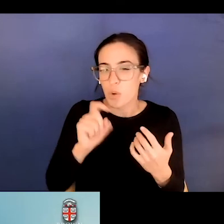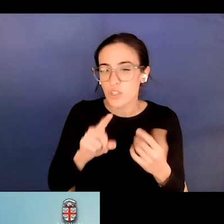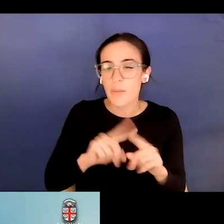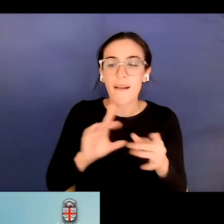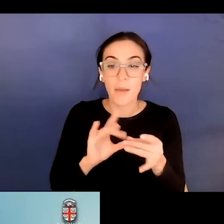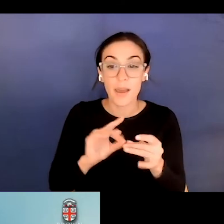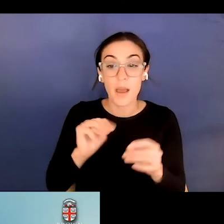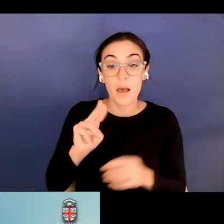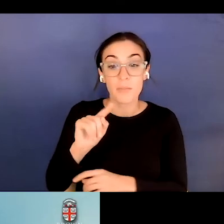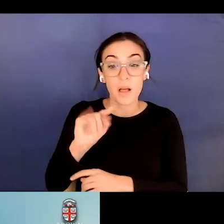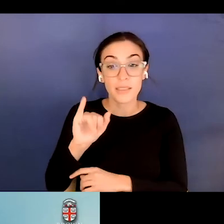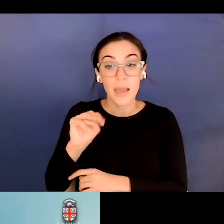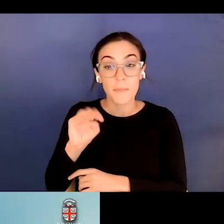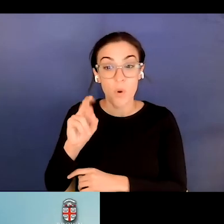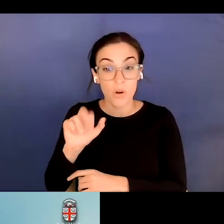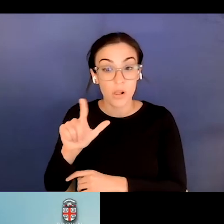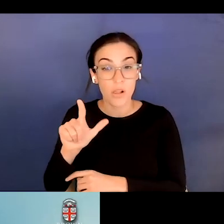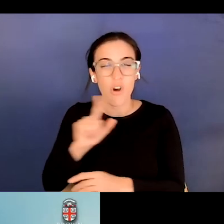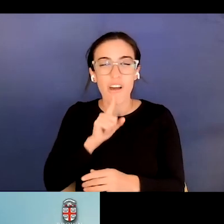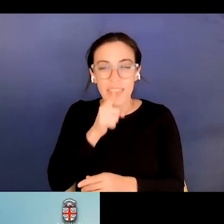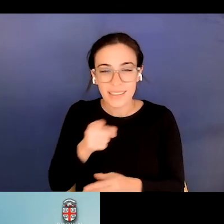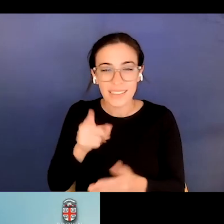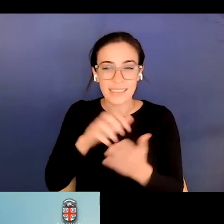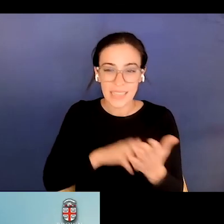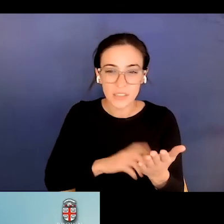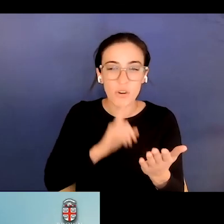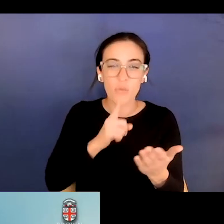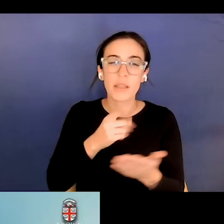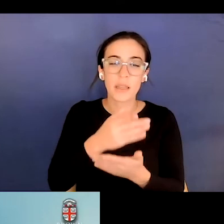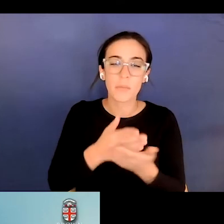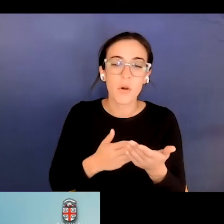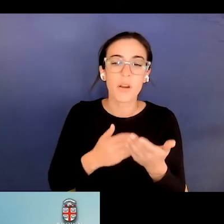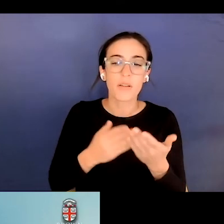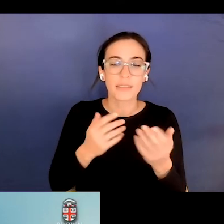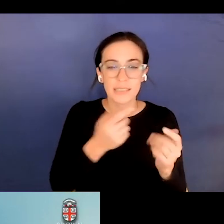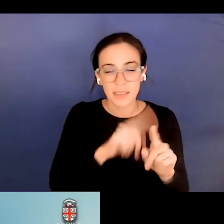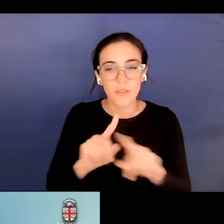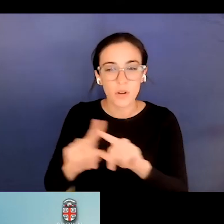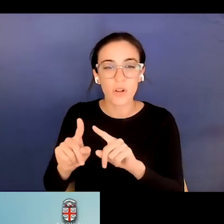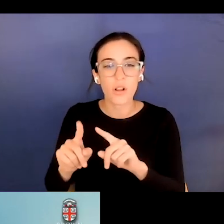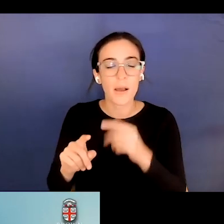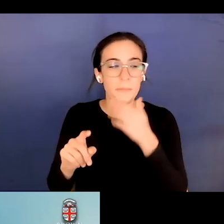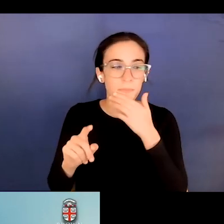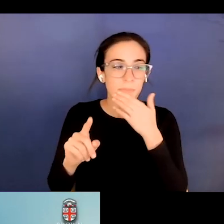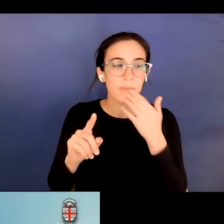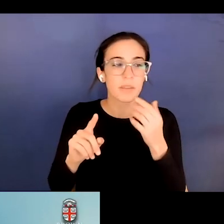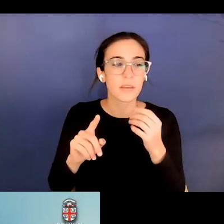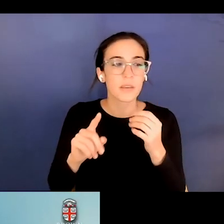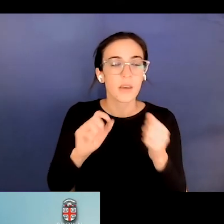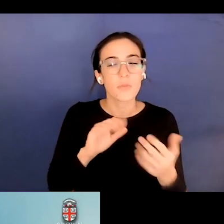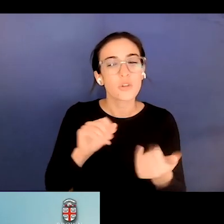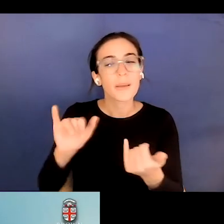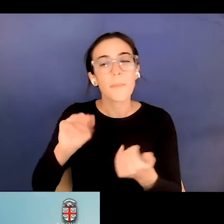Multimodal authentic texts are very much at the center of current post-communicative approaches such as multi-literacies. Do you have